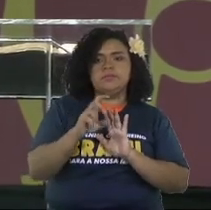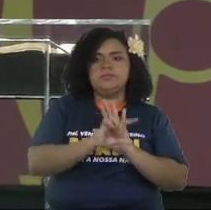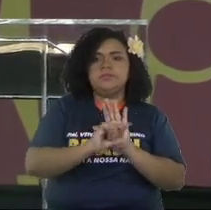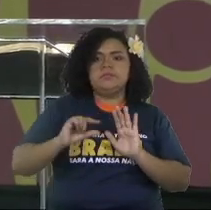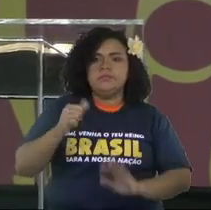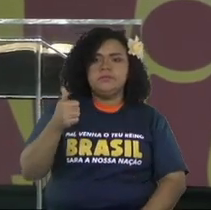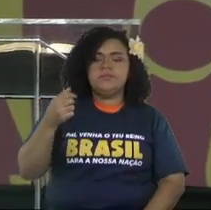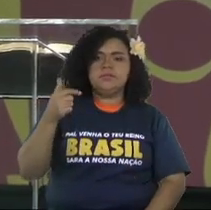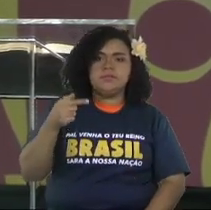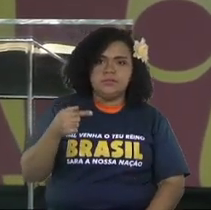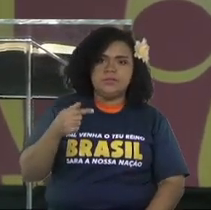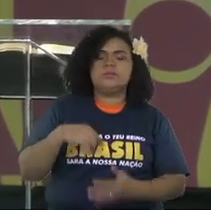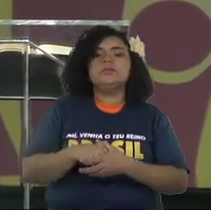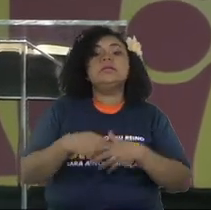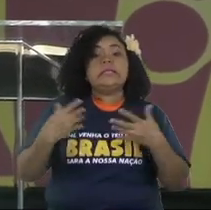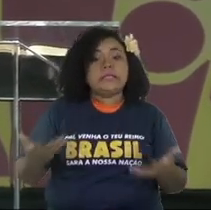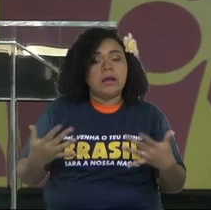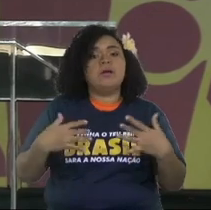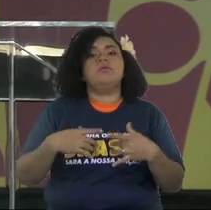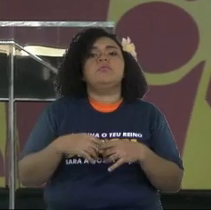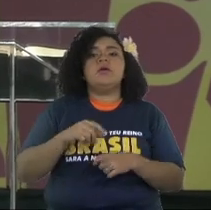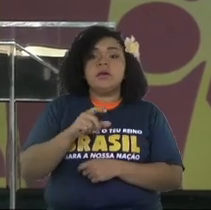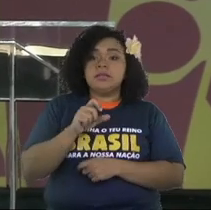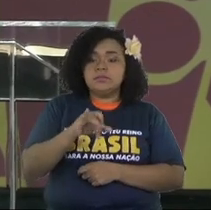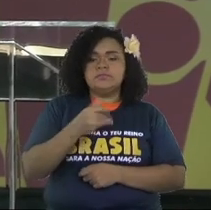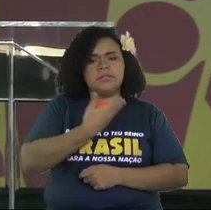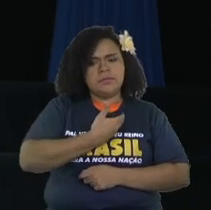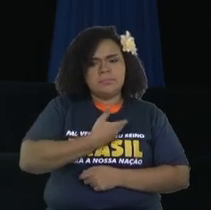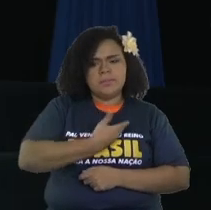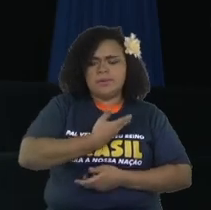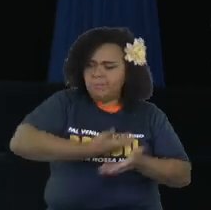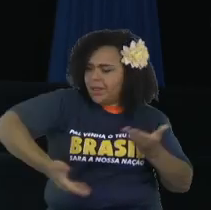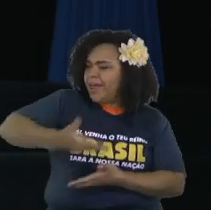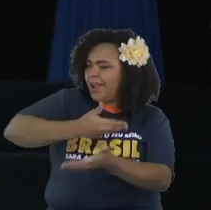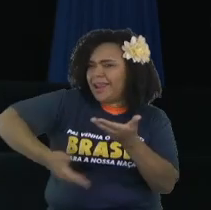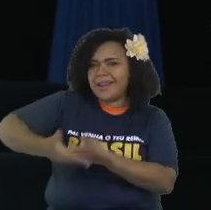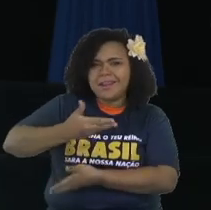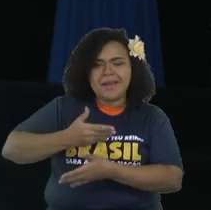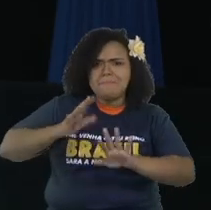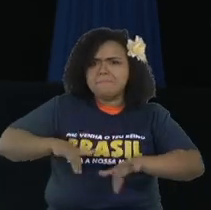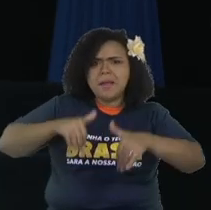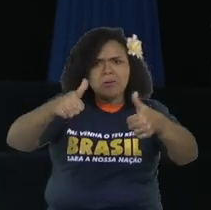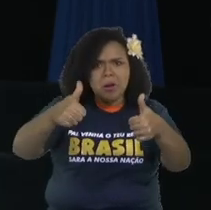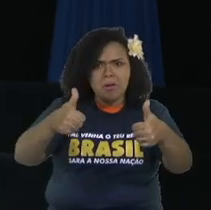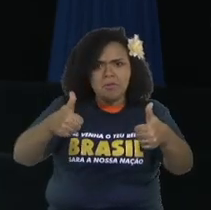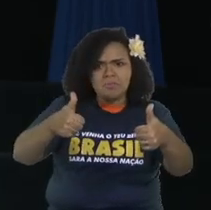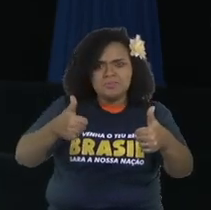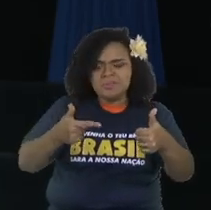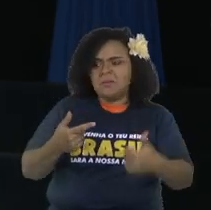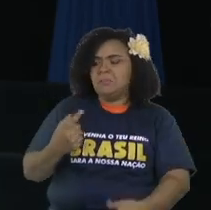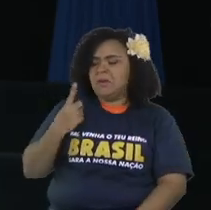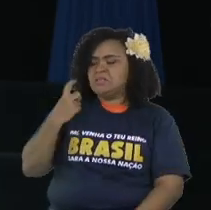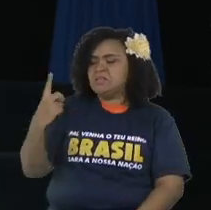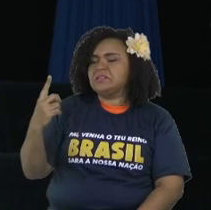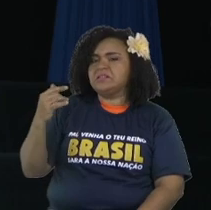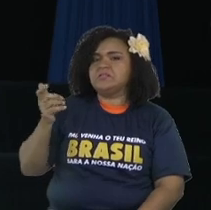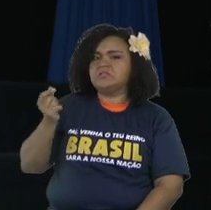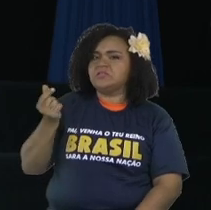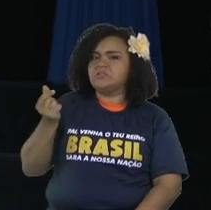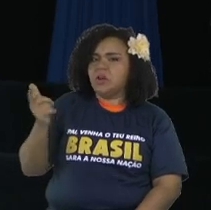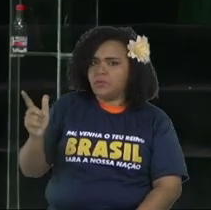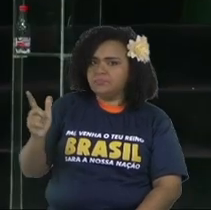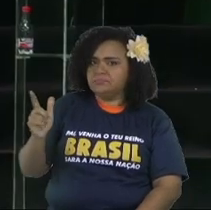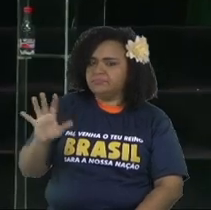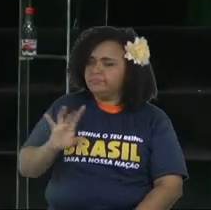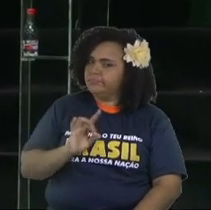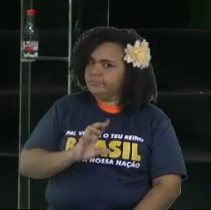being loved is better than having money. It's way worthier than money. How